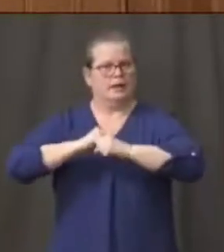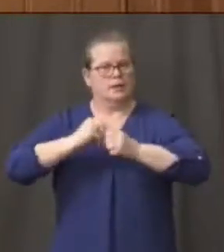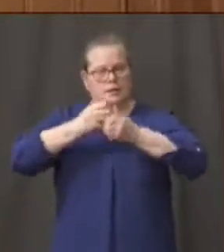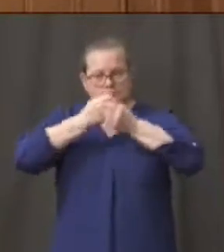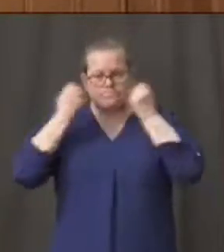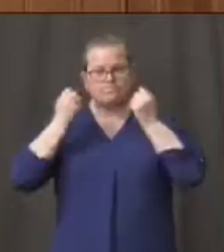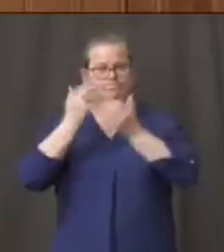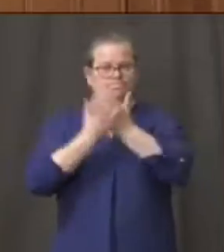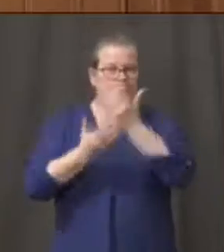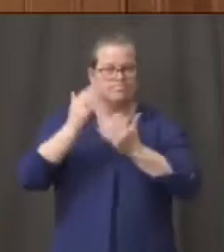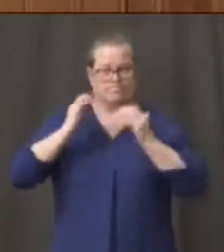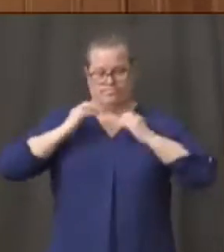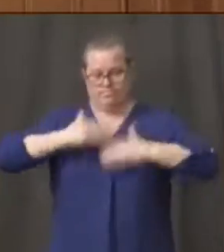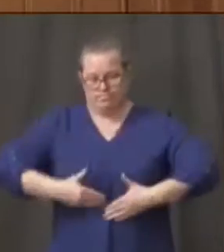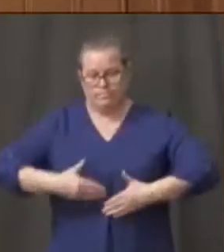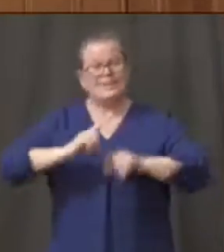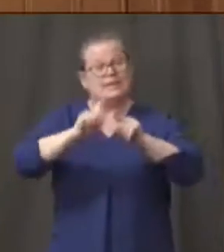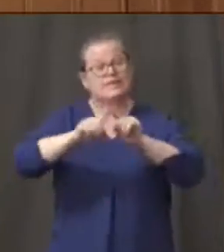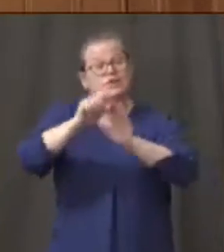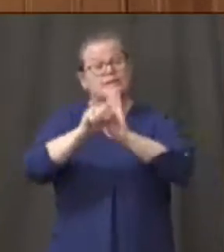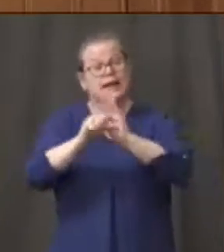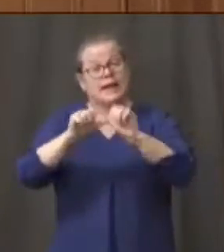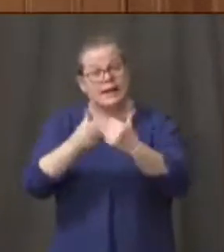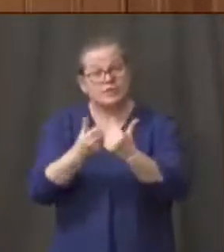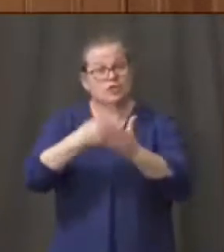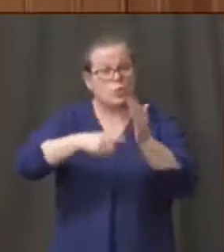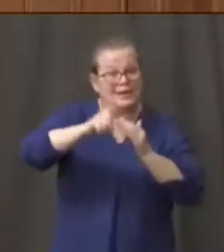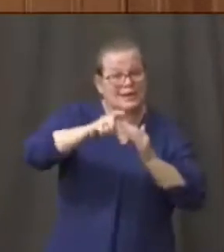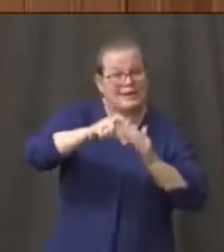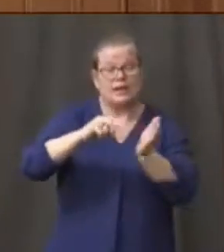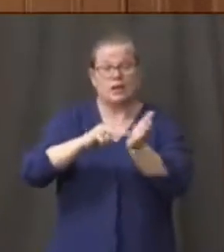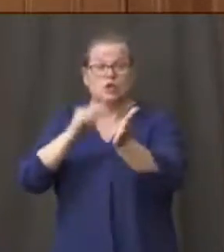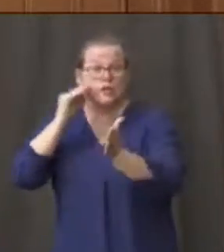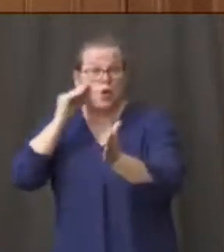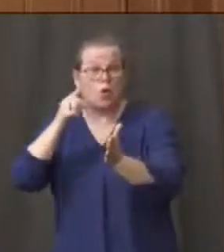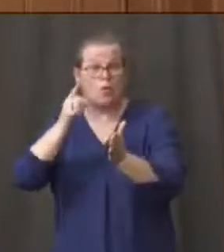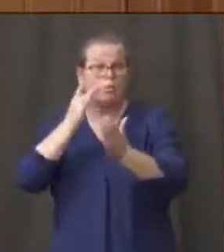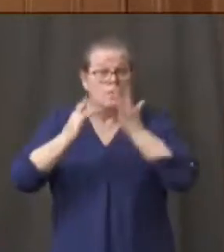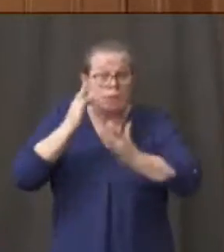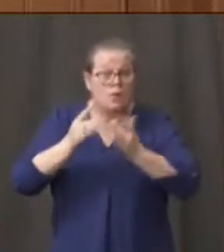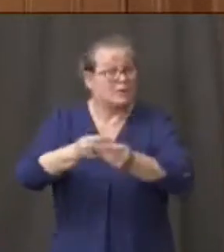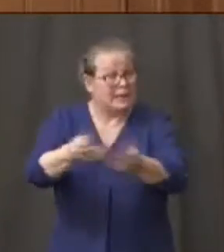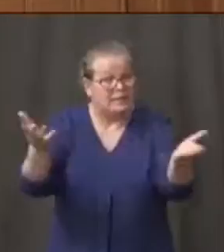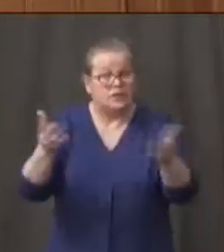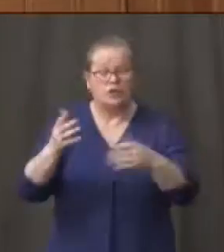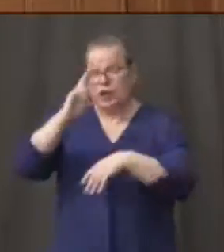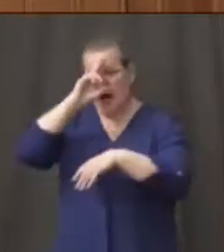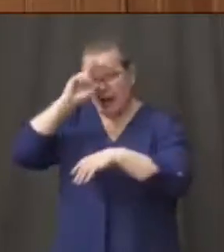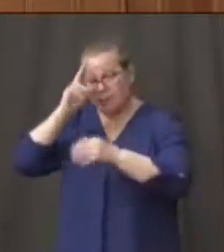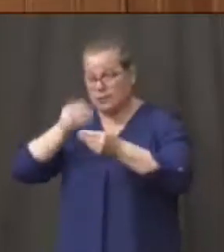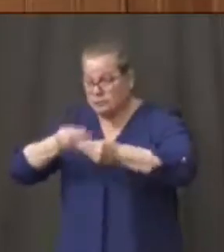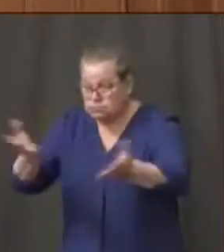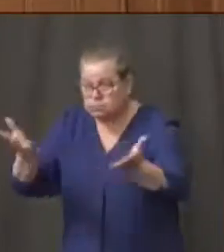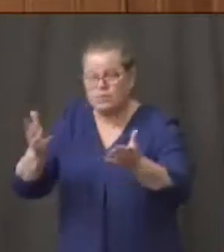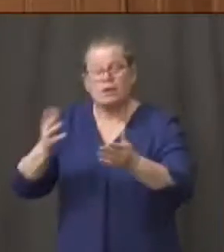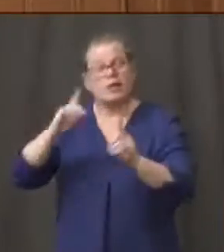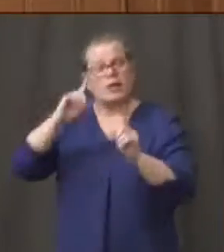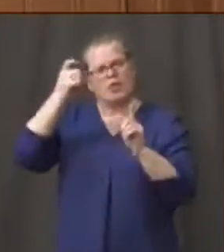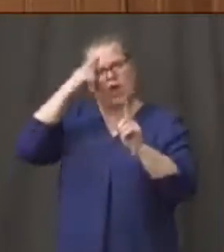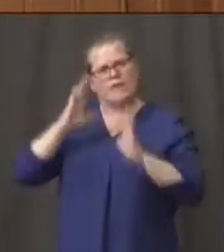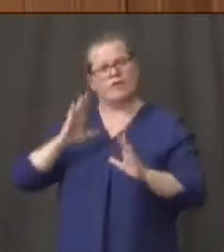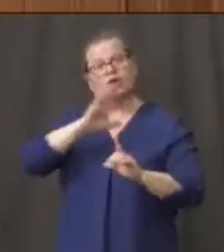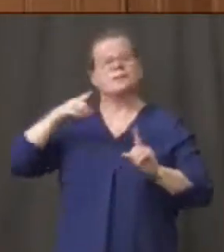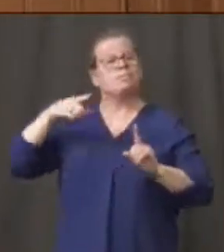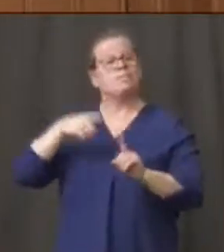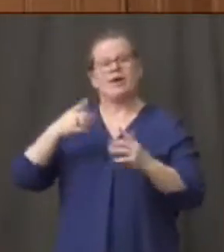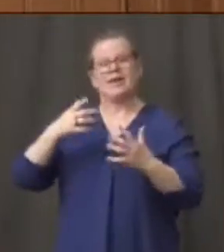term needs of our state agencies, of nursing homes when they run into shortages. Our hospitals have supply. What the governor is talking about is wanting to build